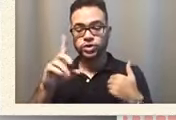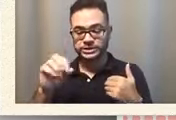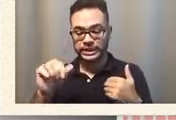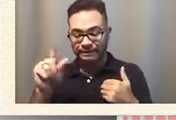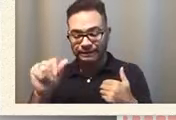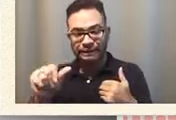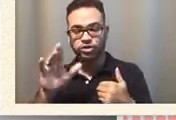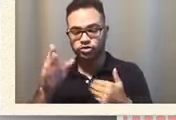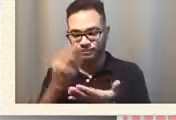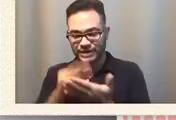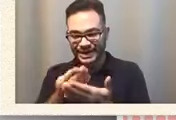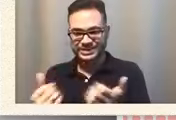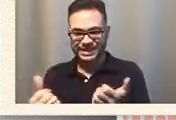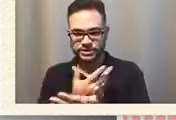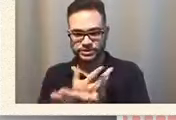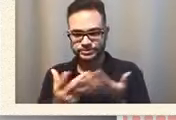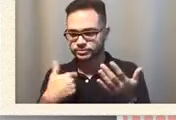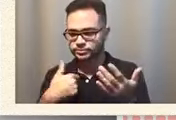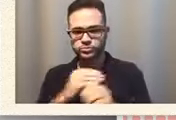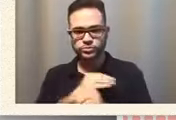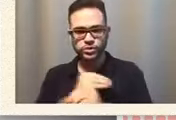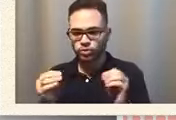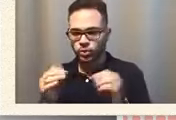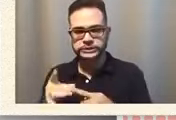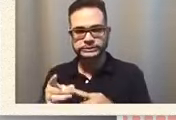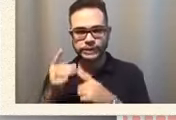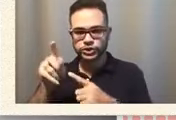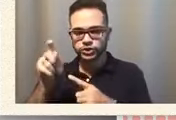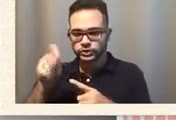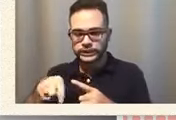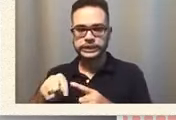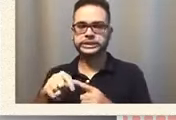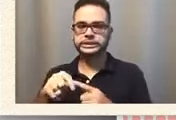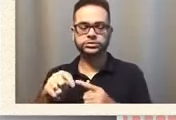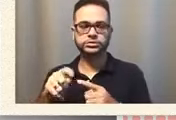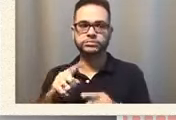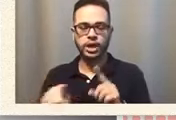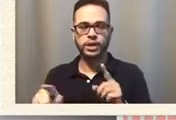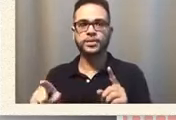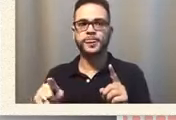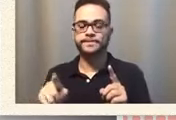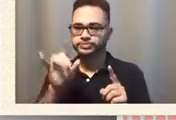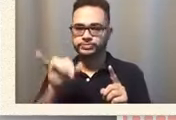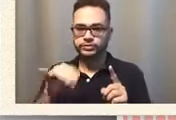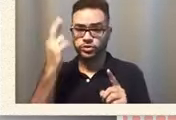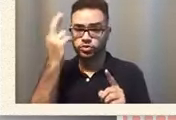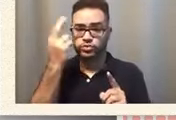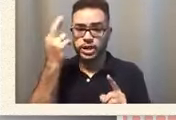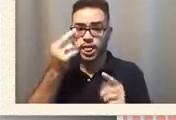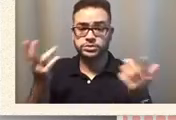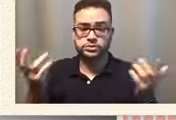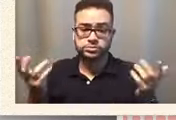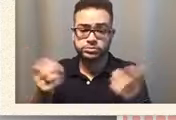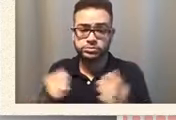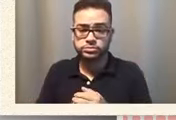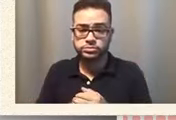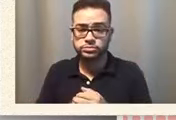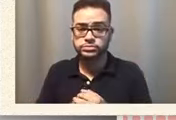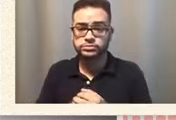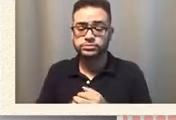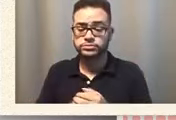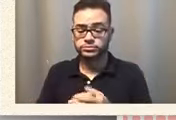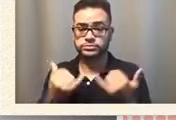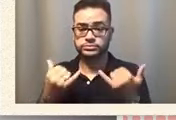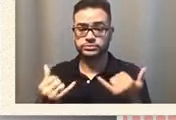special needs um shaming here but it's just that's just the reality the reality is that now more than